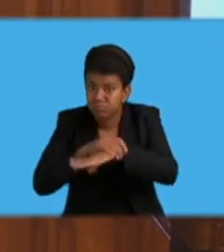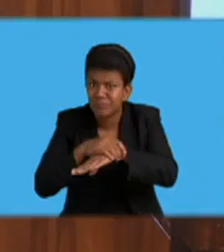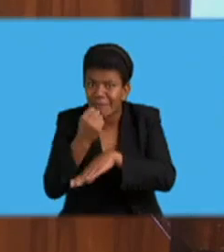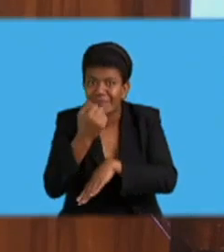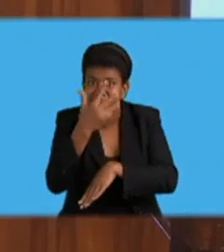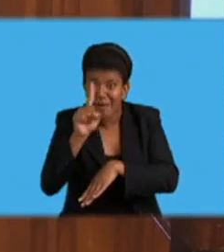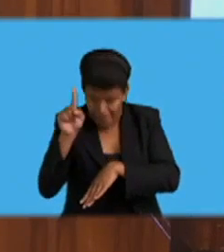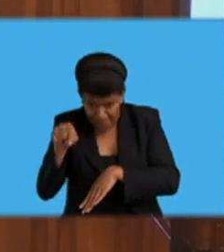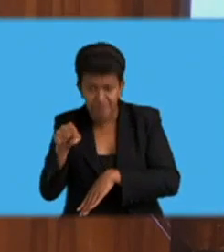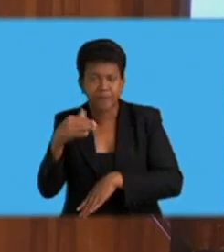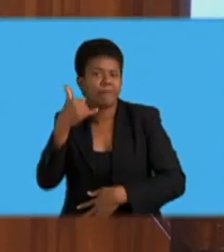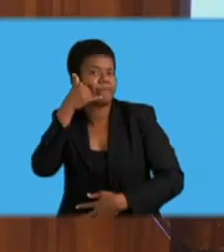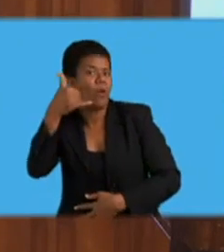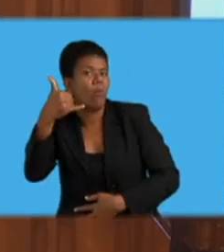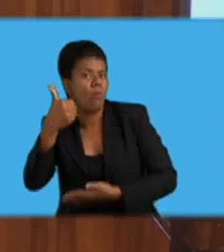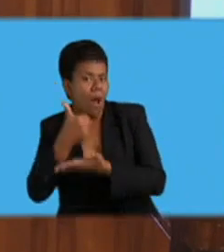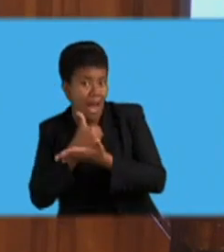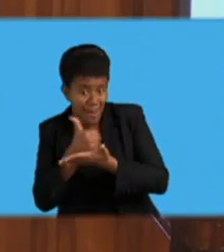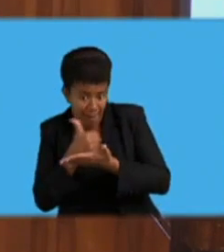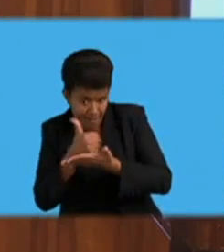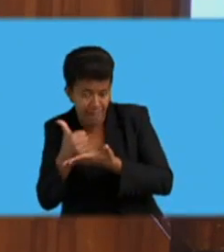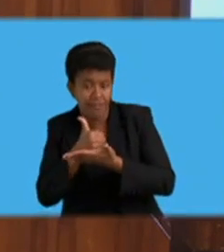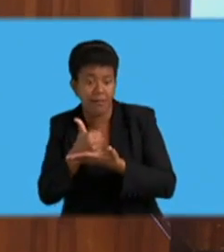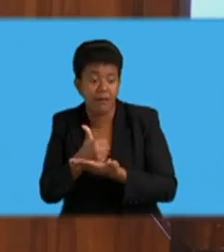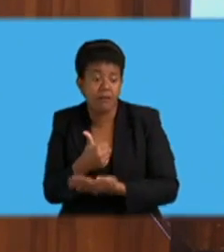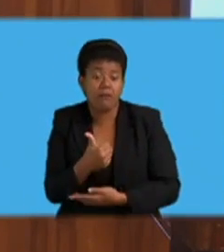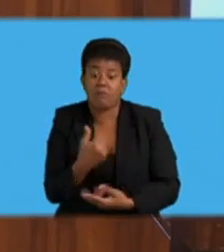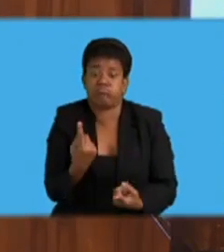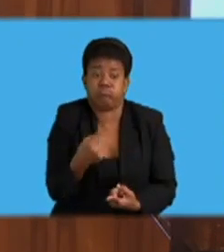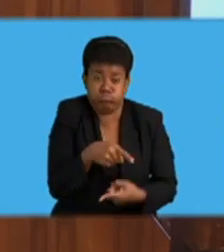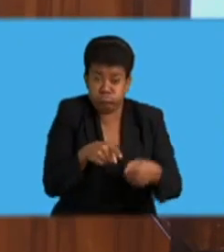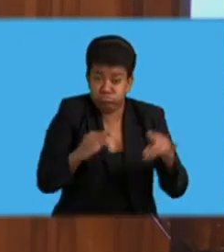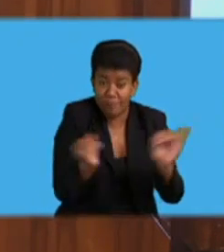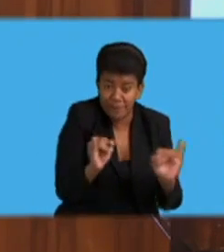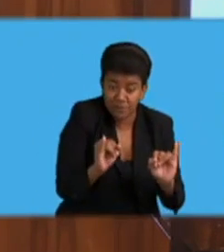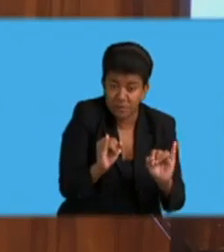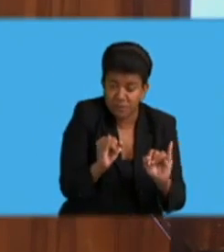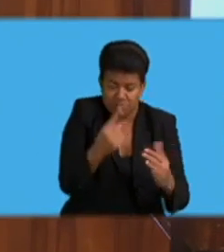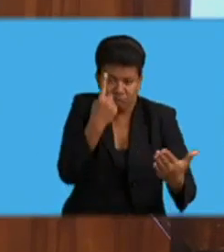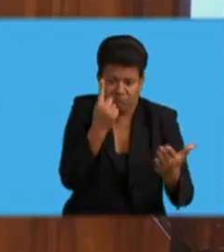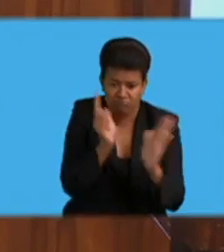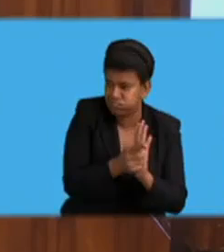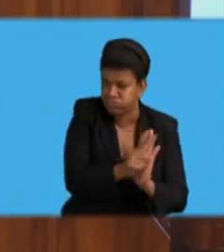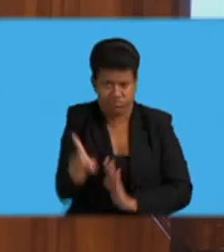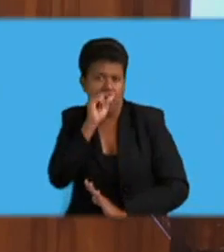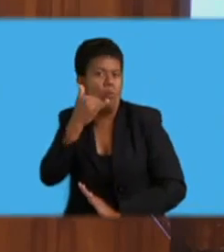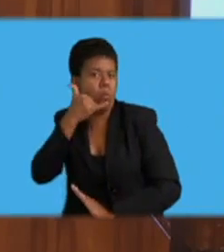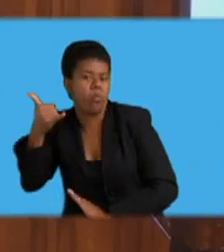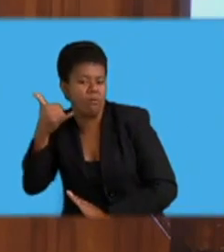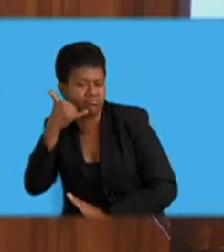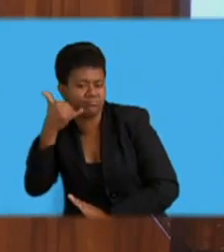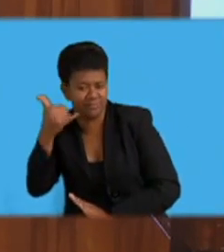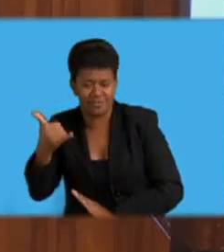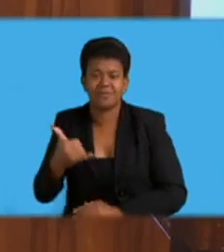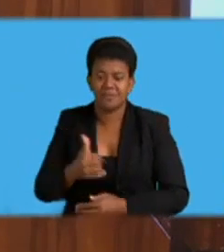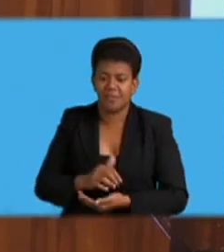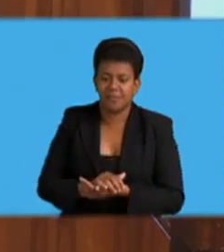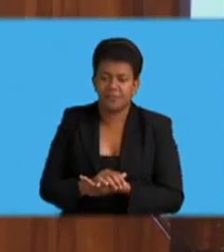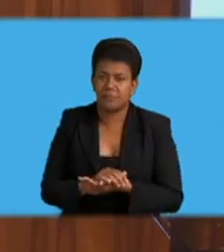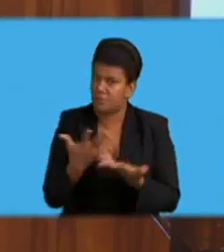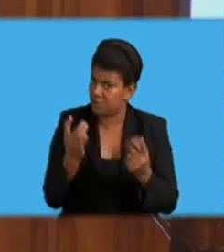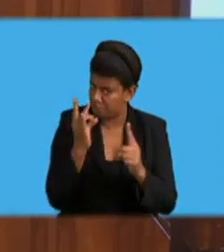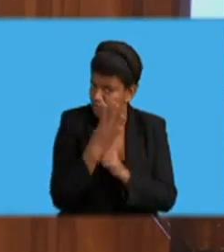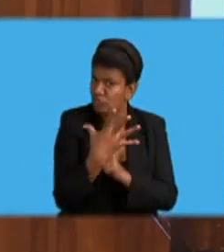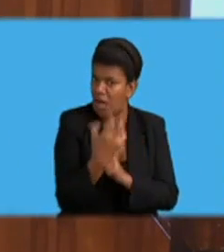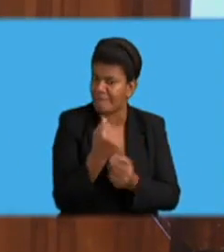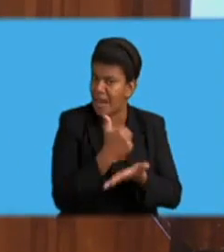are available for victim support, reporting and referrals. The Fiji